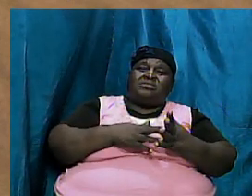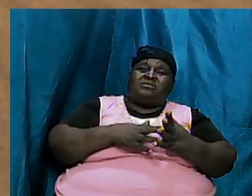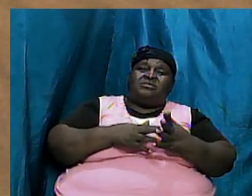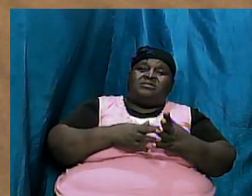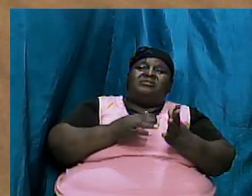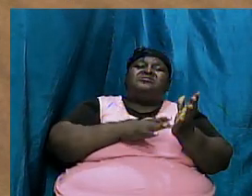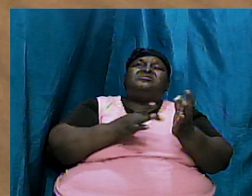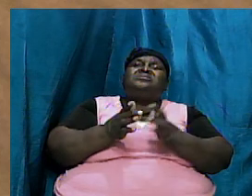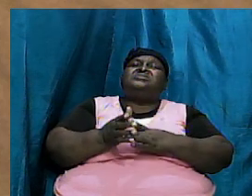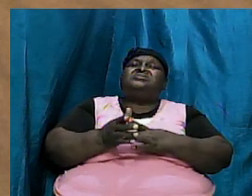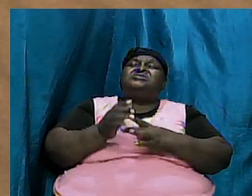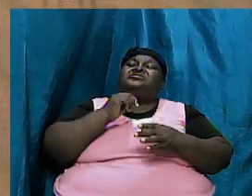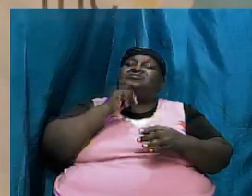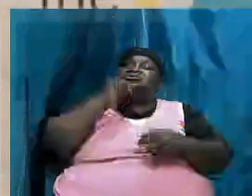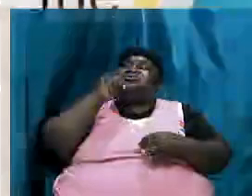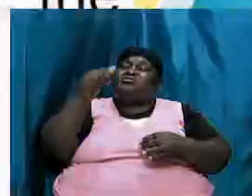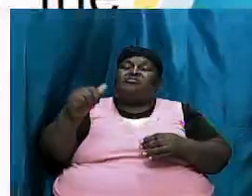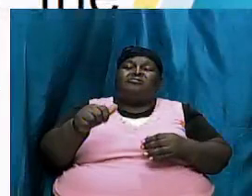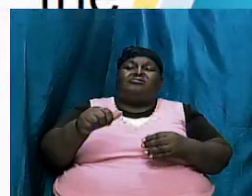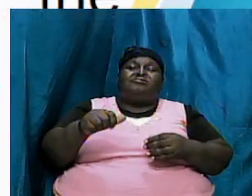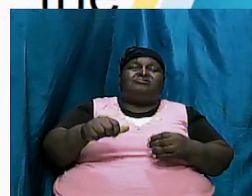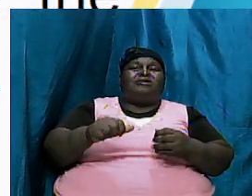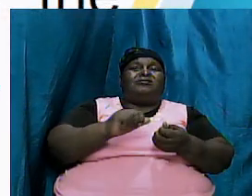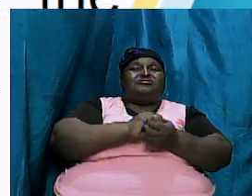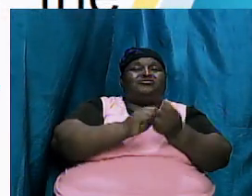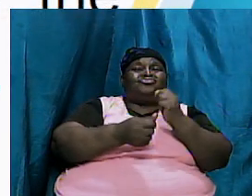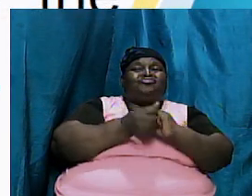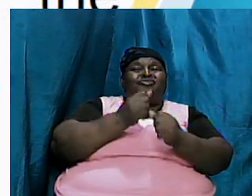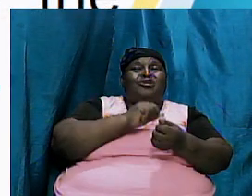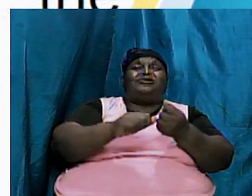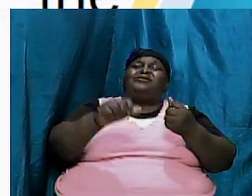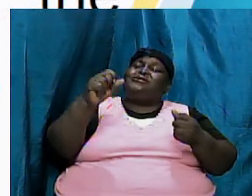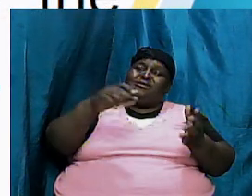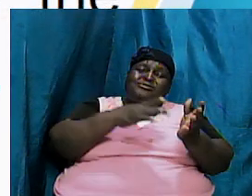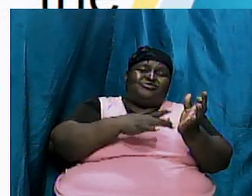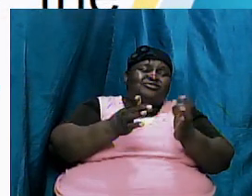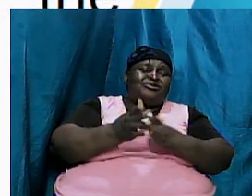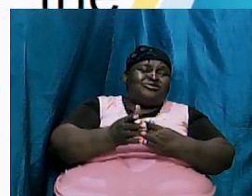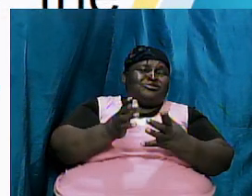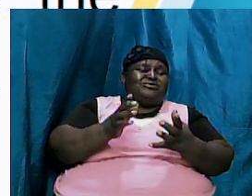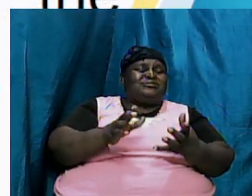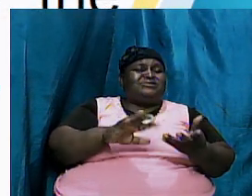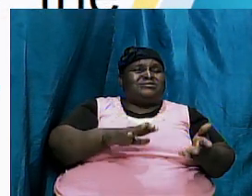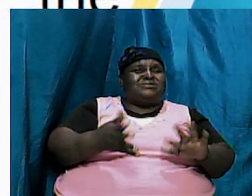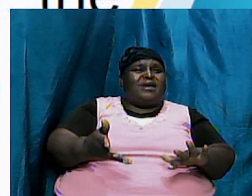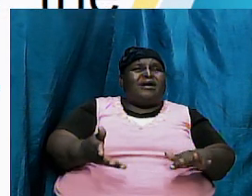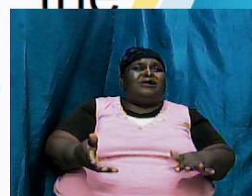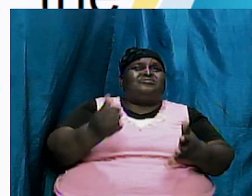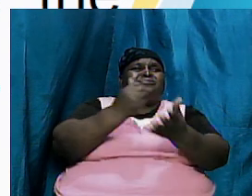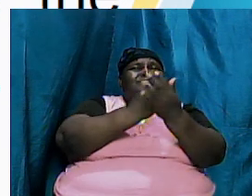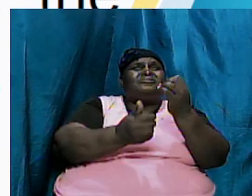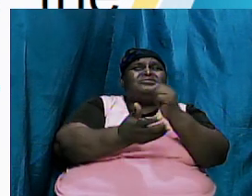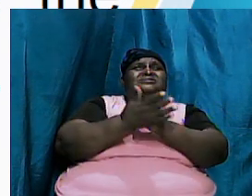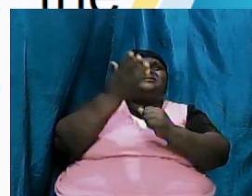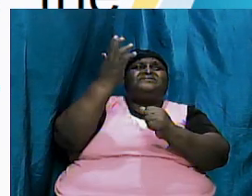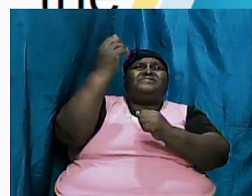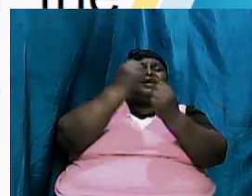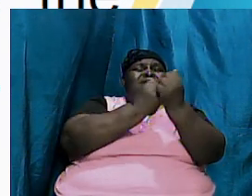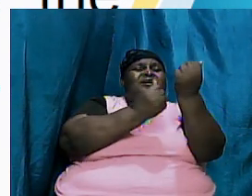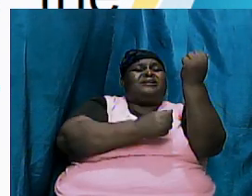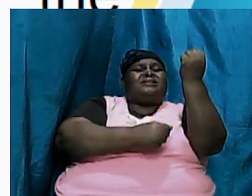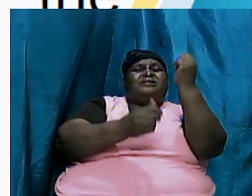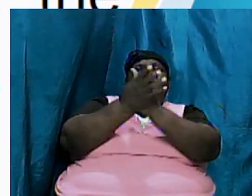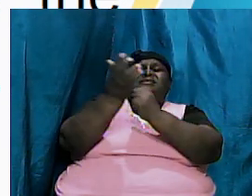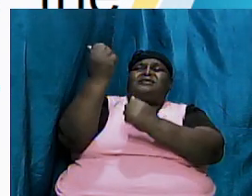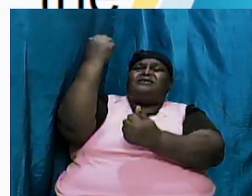crushed he was bruised because yes he died having been crucified on the cross but he came back to life so he